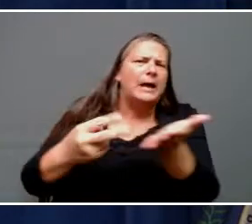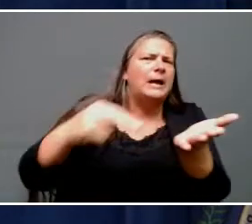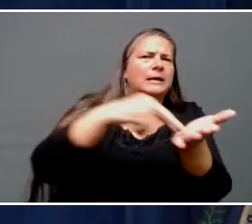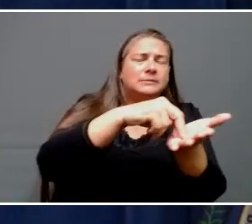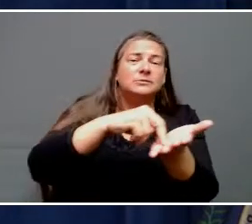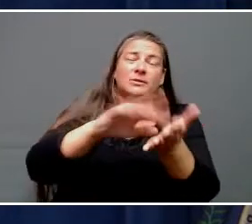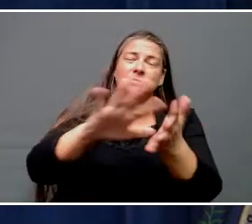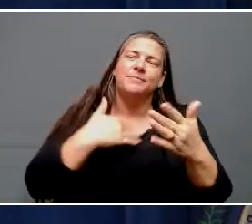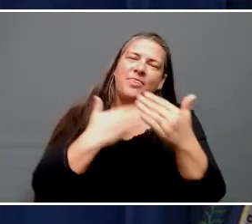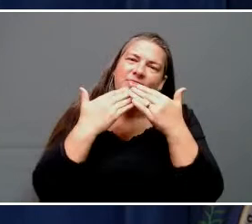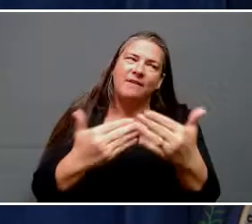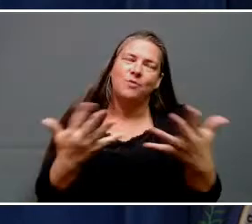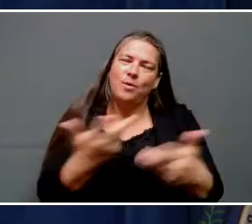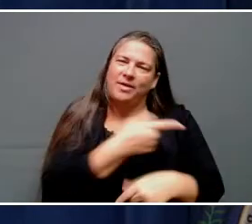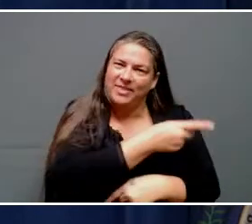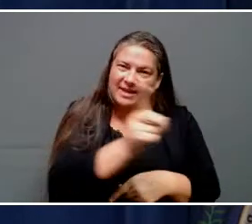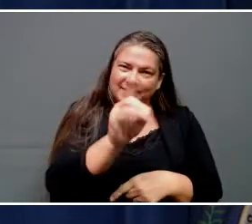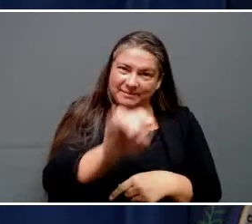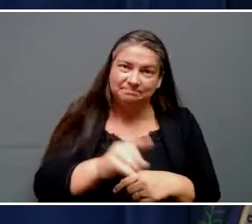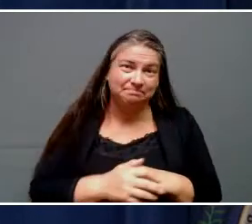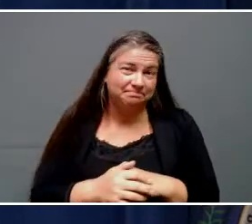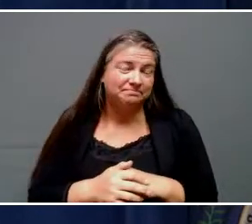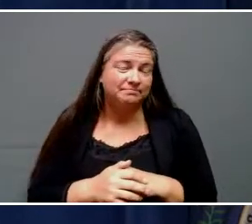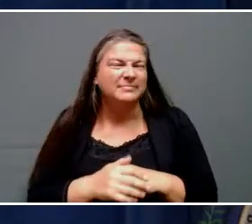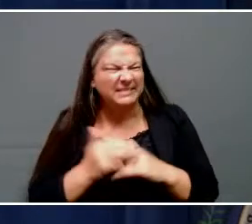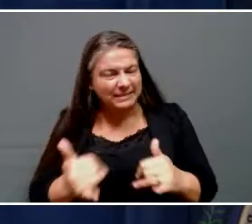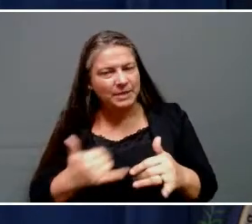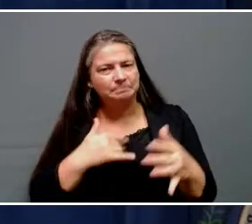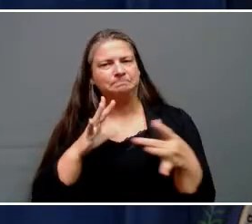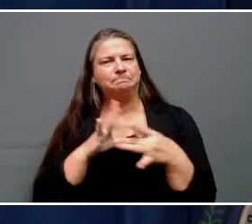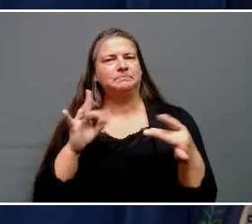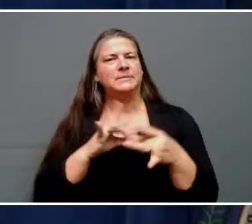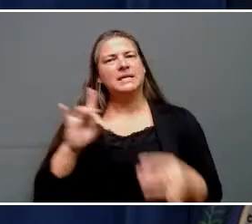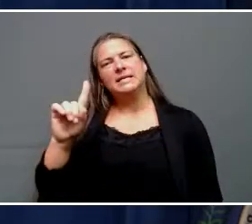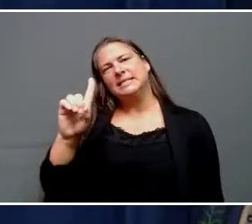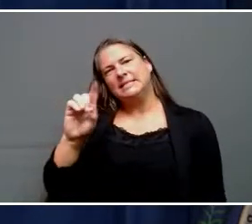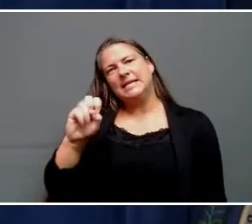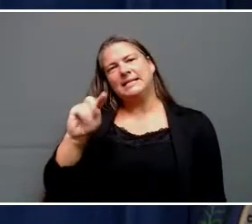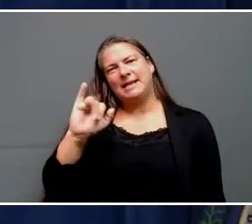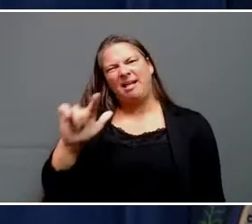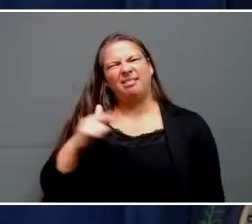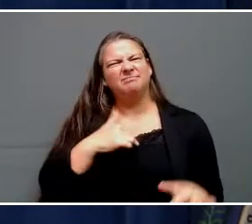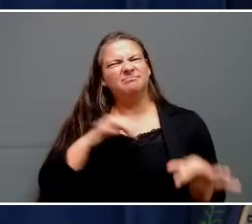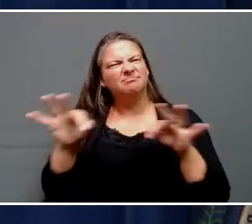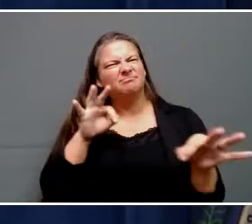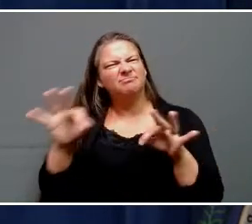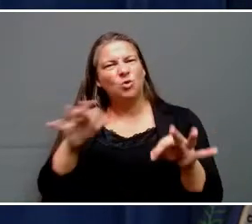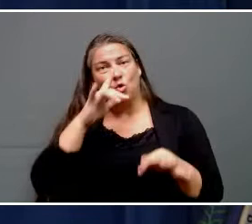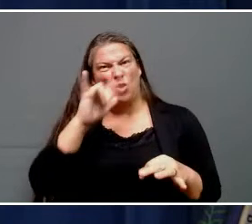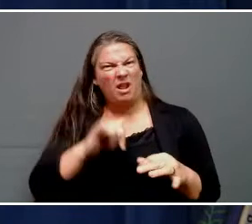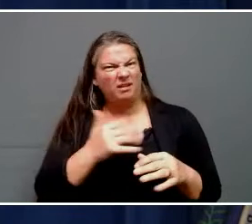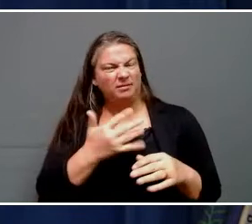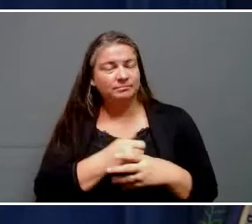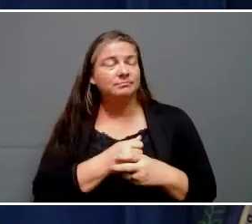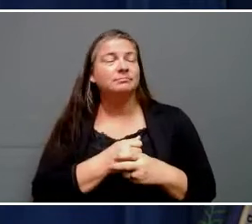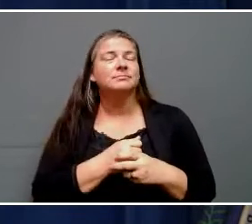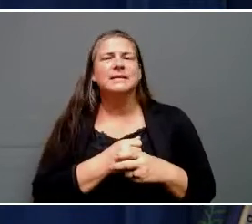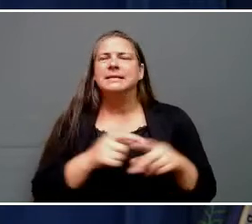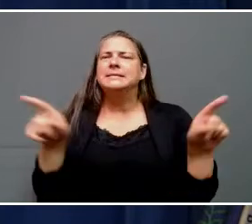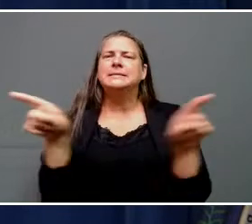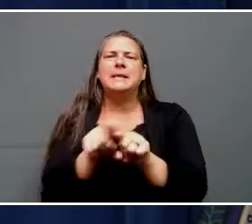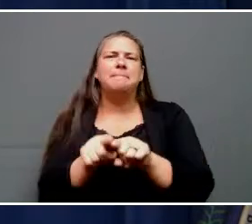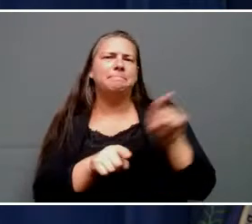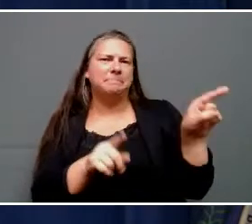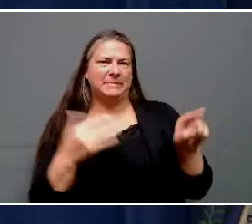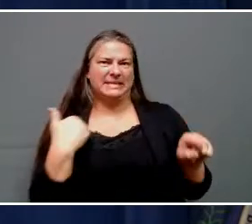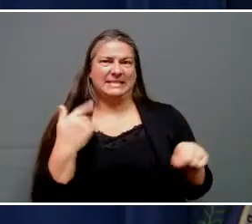included. Here are some of the details that are going to help in the rebuilding effort. Much like we did for those affected in December's